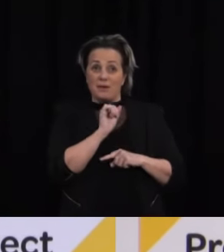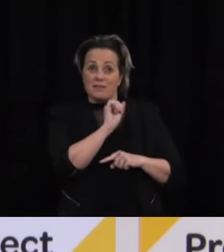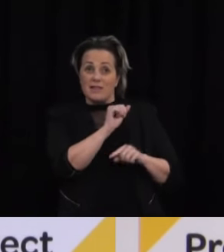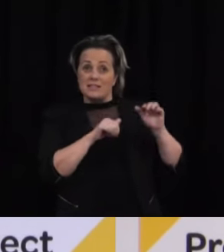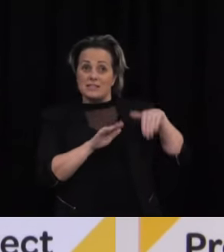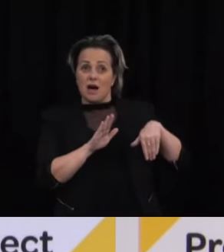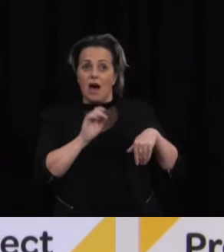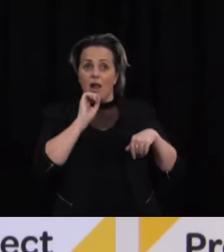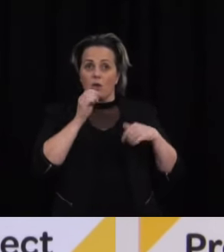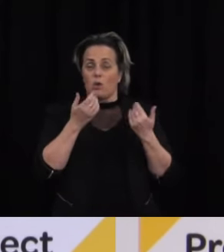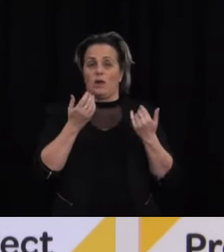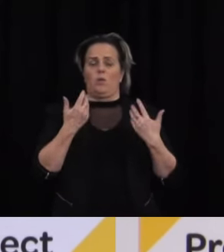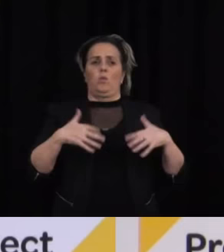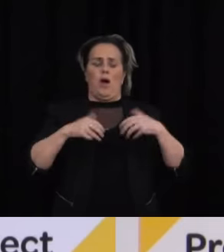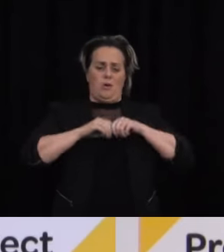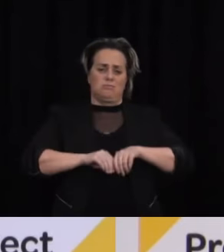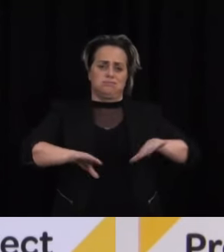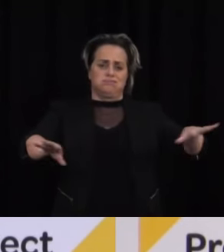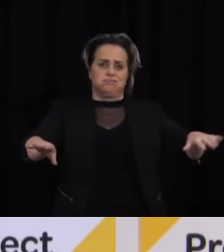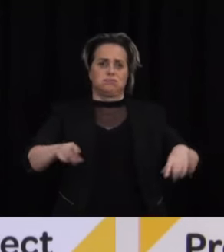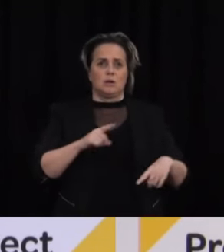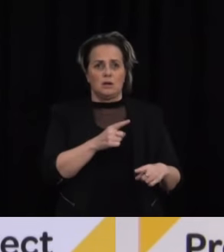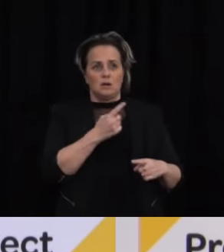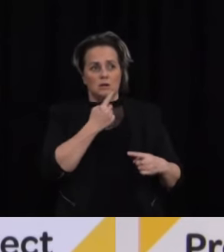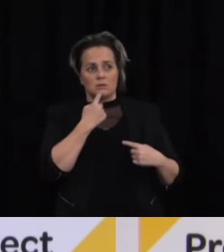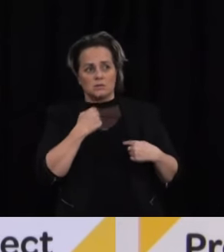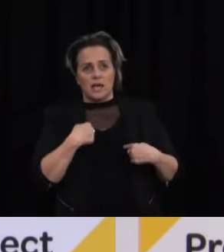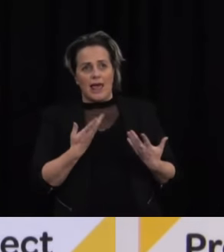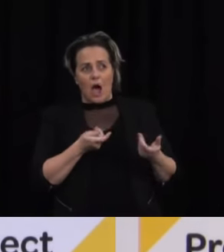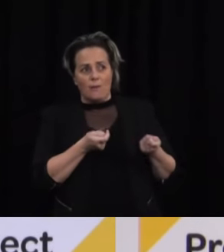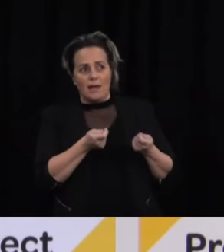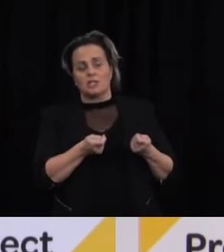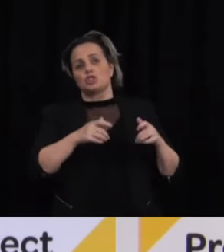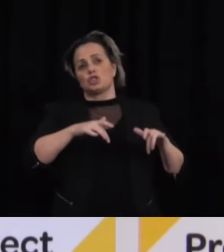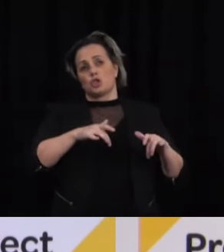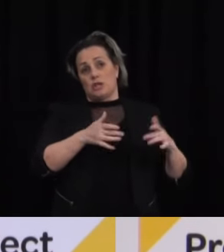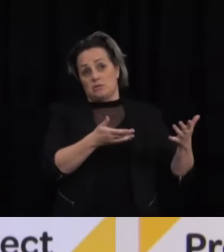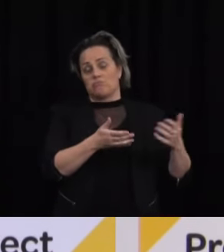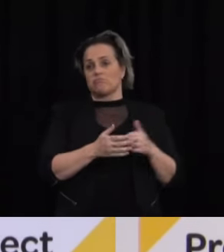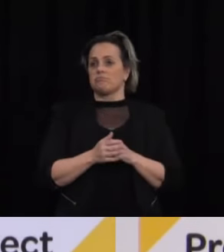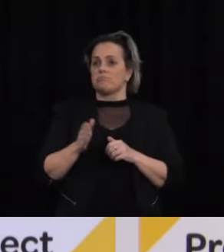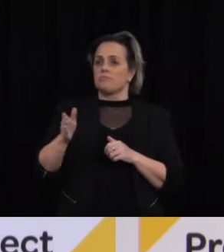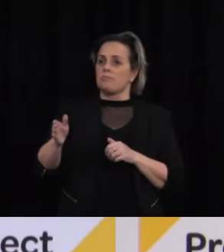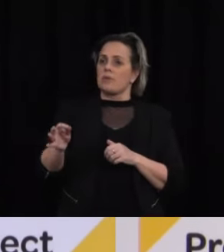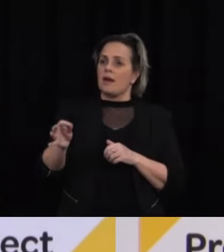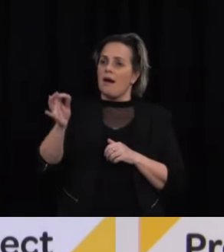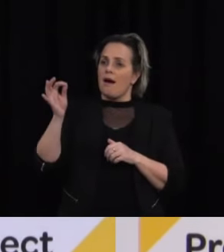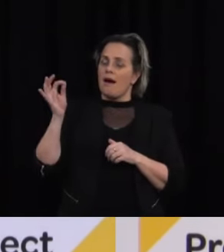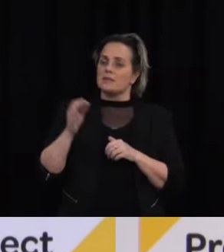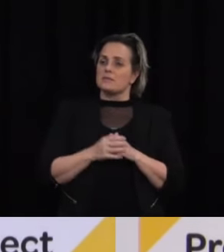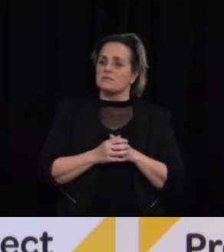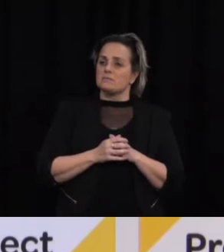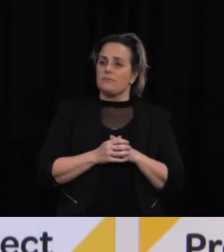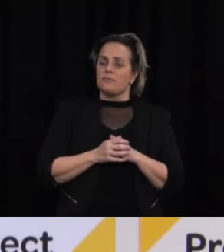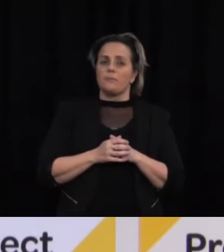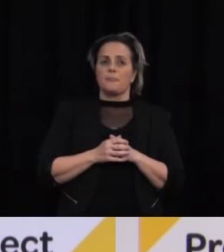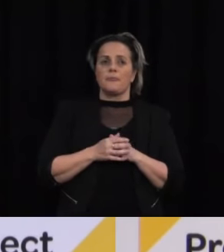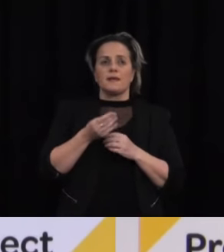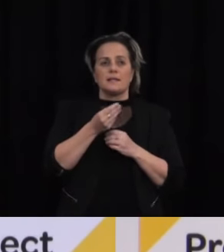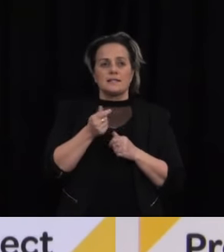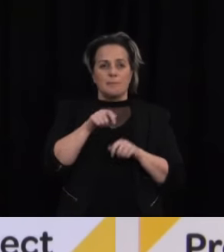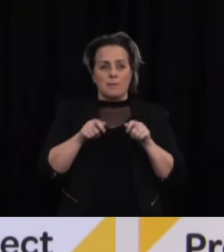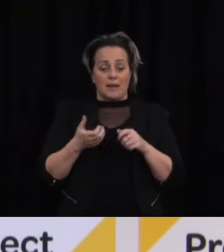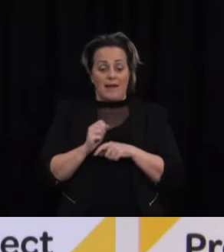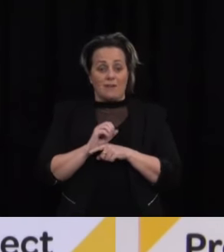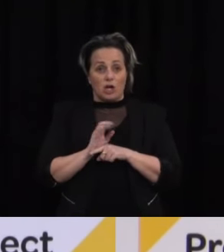indication of what they would do around managing that. Minister, have you had any information to suggest that there are people that are COVID positive